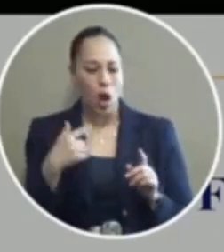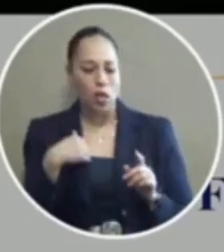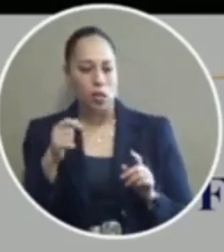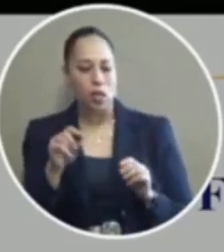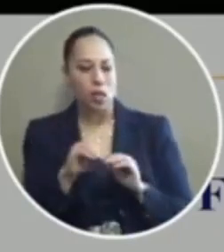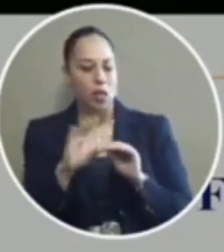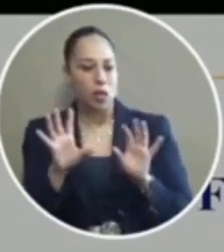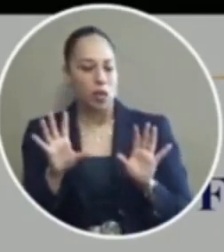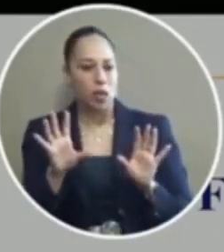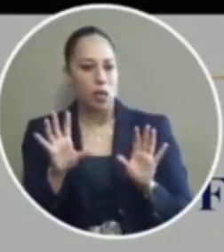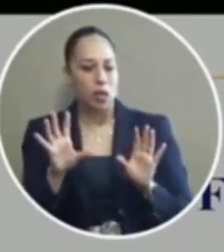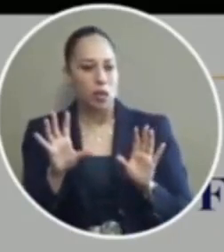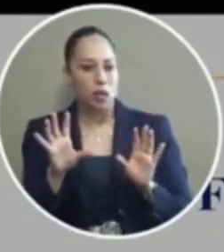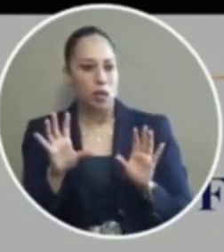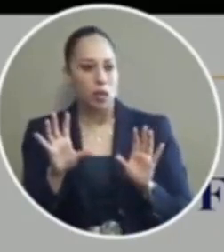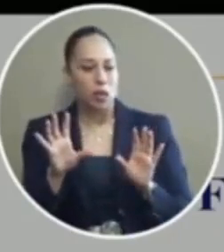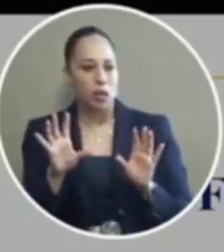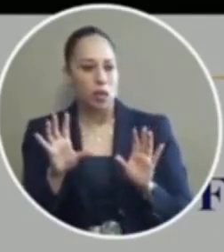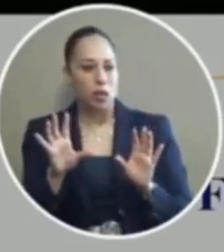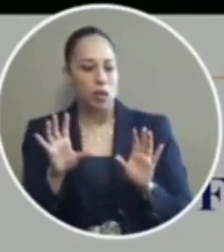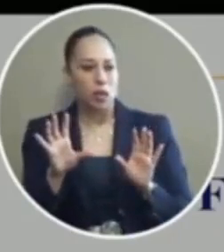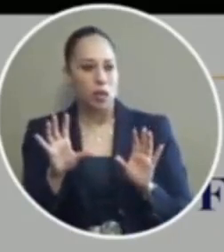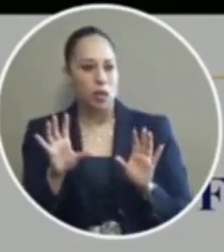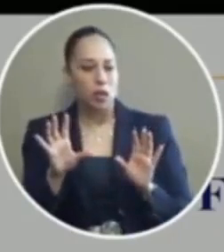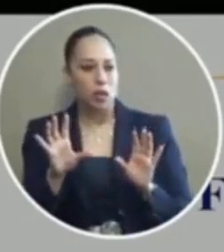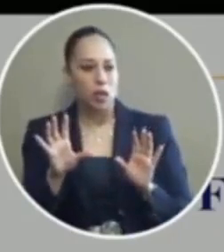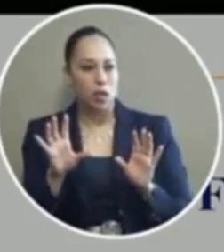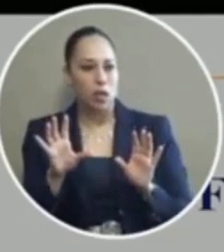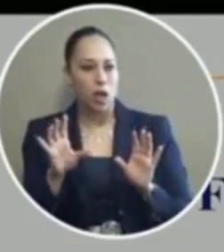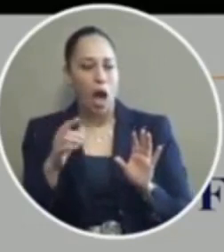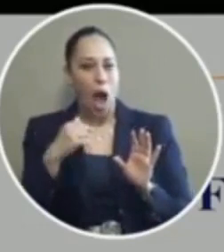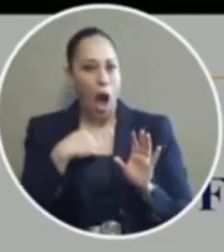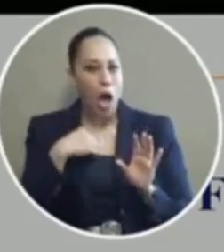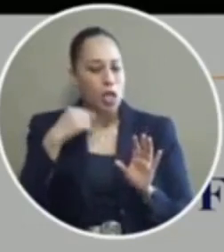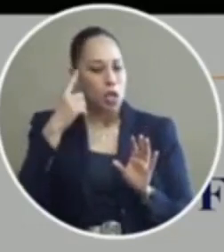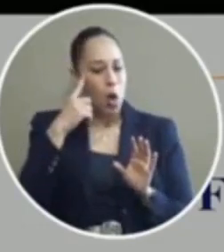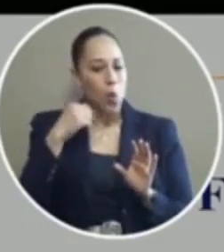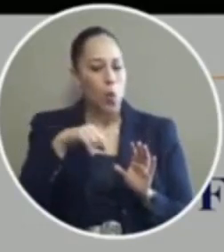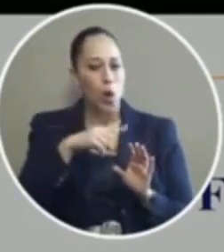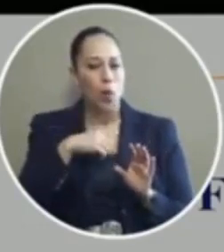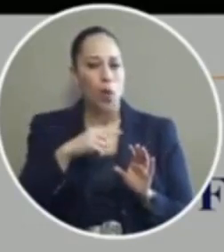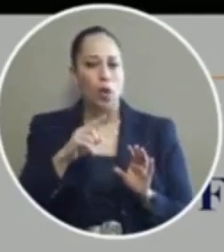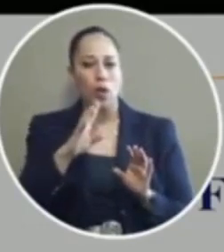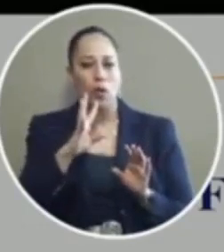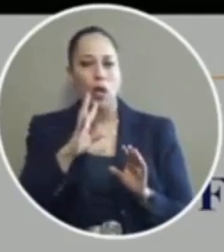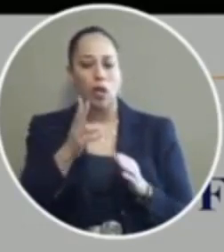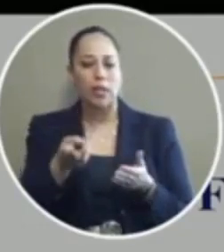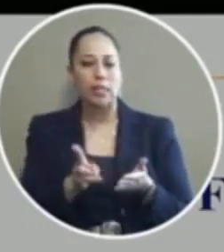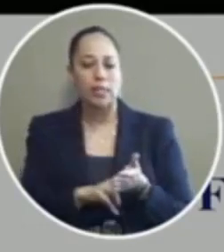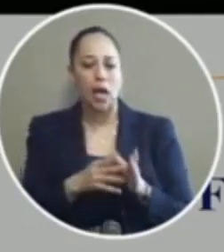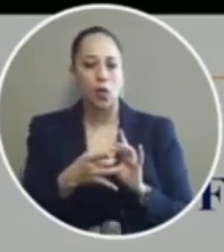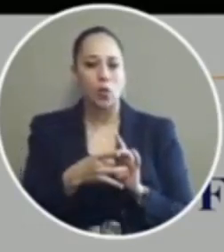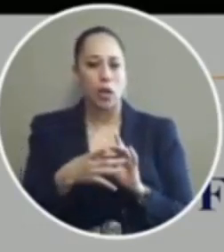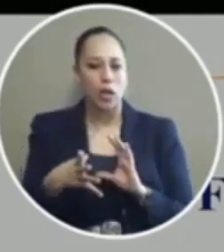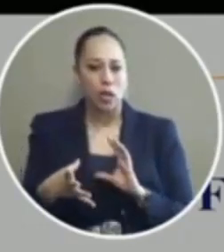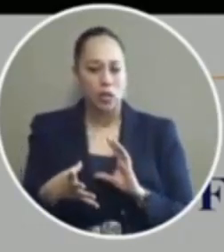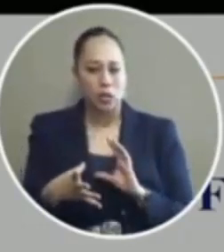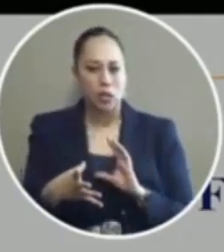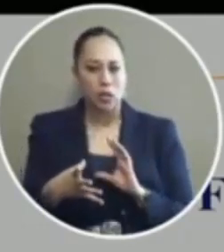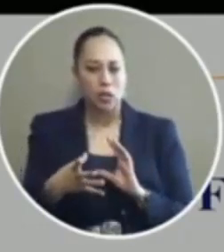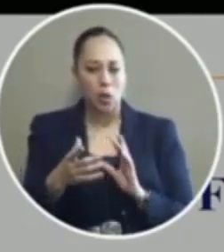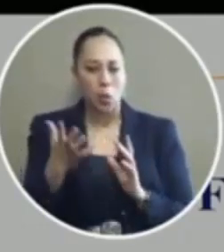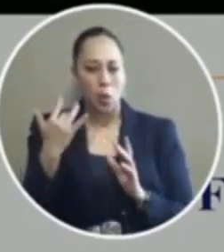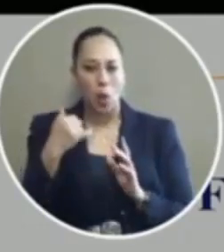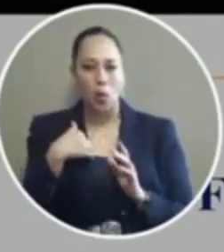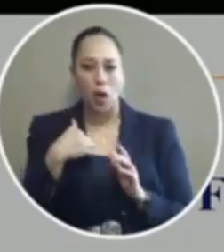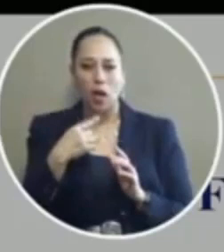mrs. Neiman um the I I thought we were going to be talking about the site and release that's how the agenda item was posted why are we talking